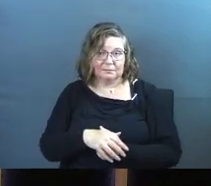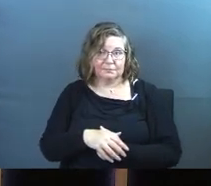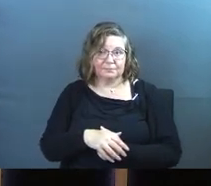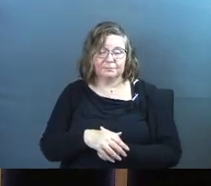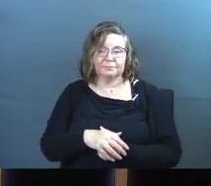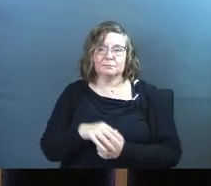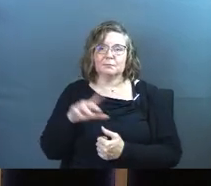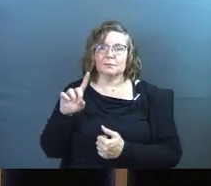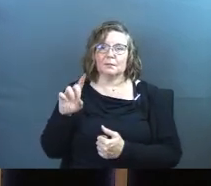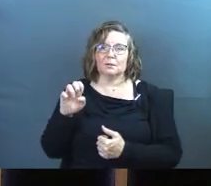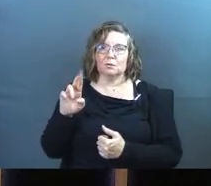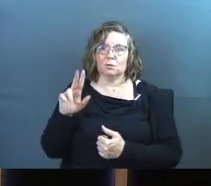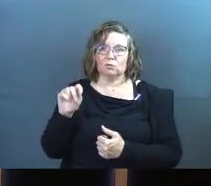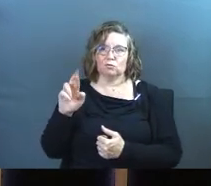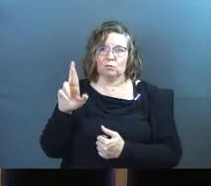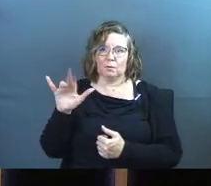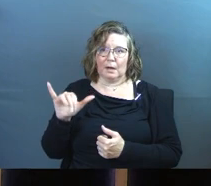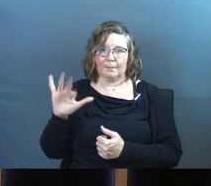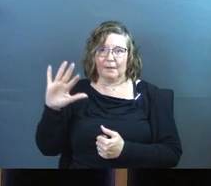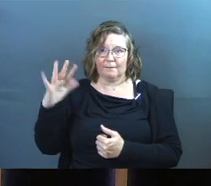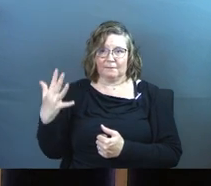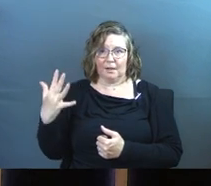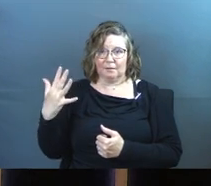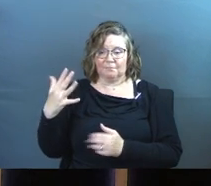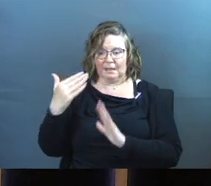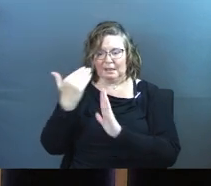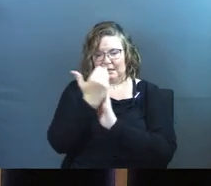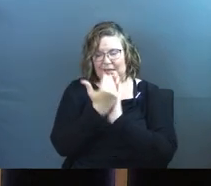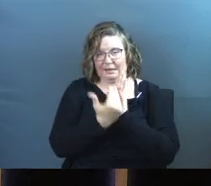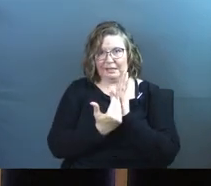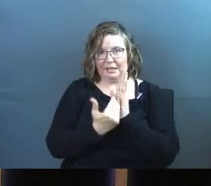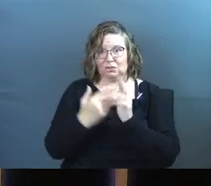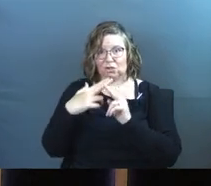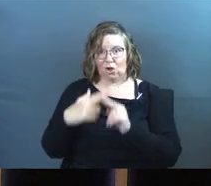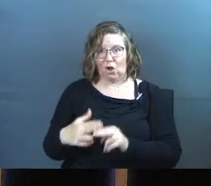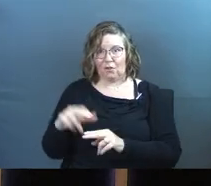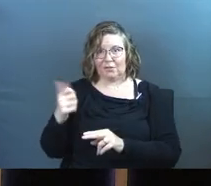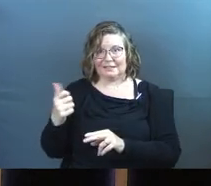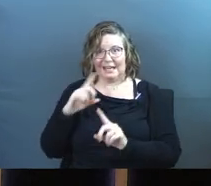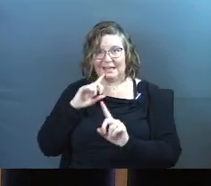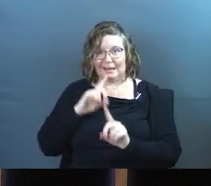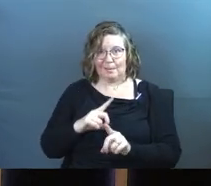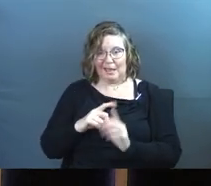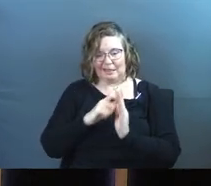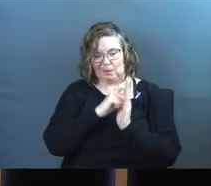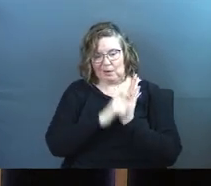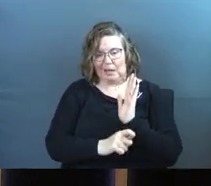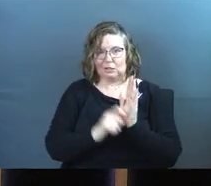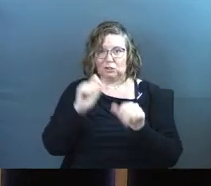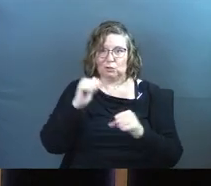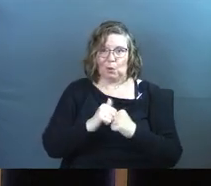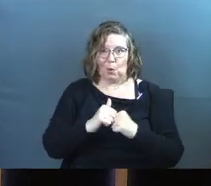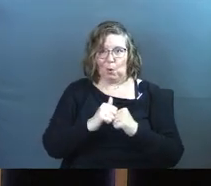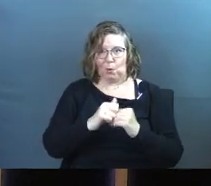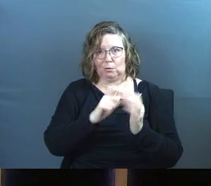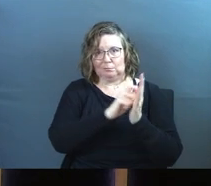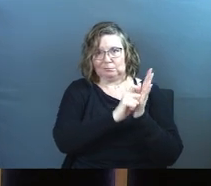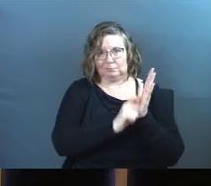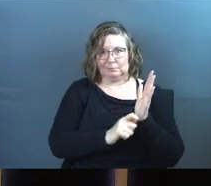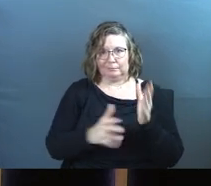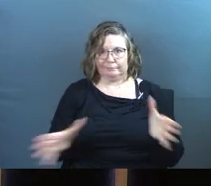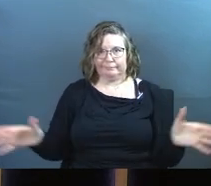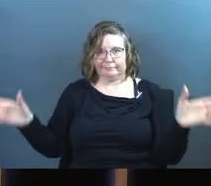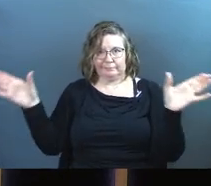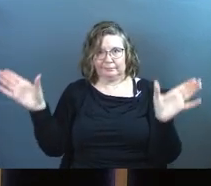In Deuteronomy chapter 5, there's this little list of things in there called the Ten Commandments. They were kind of etched in stone by Moses himself, you know,